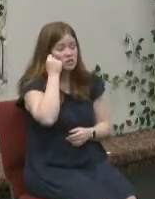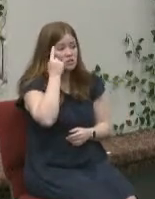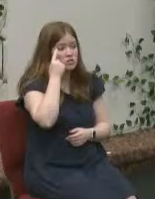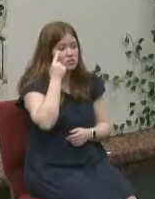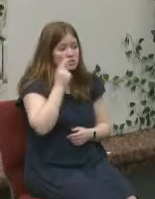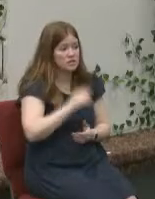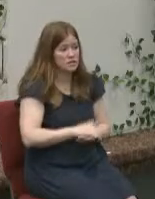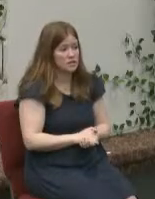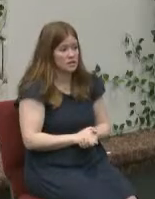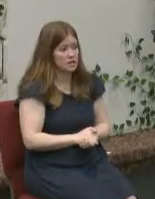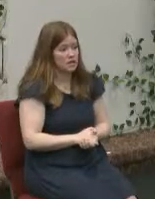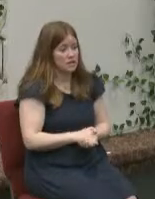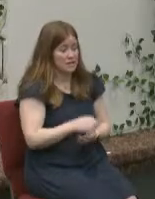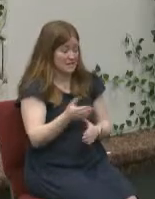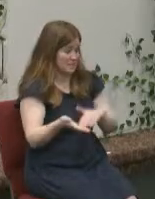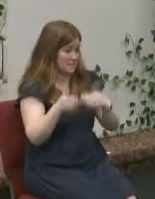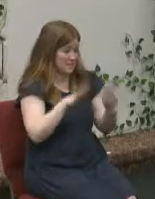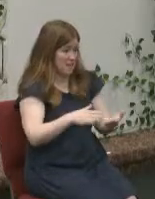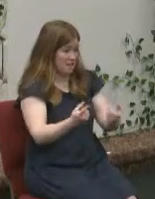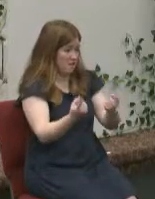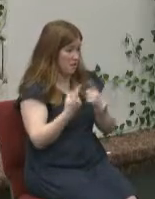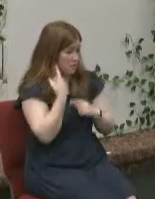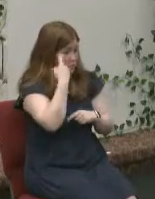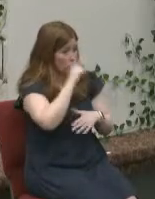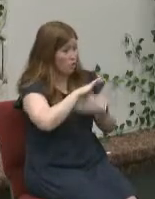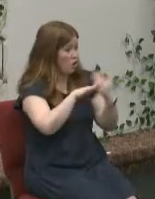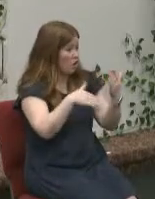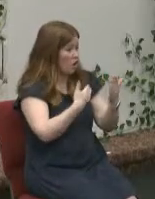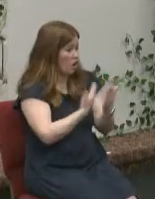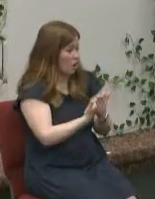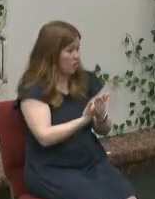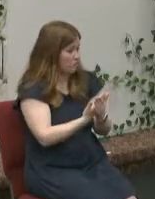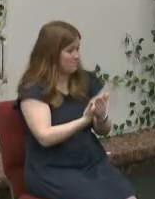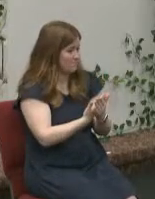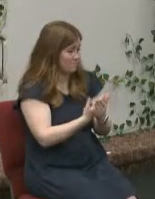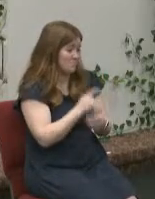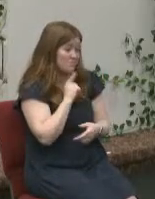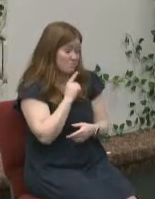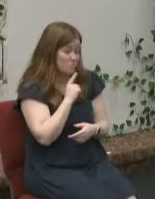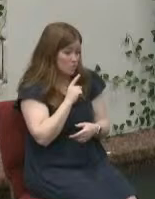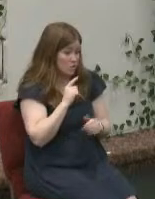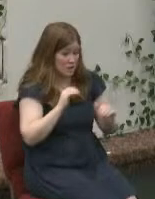that death comes for all of us even eighth graders